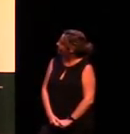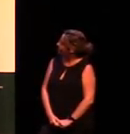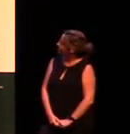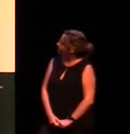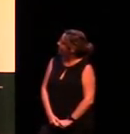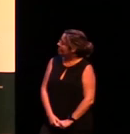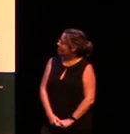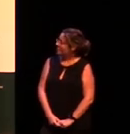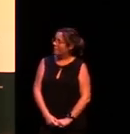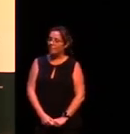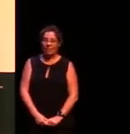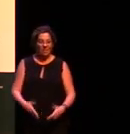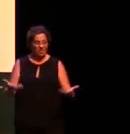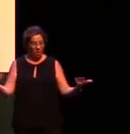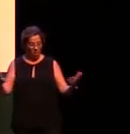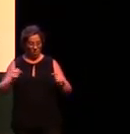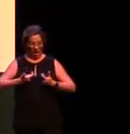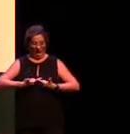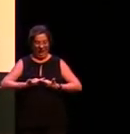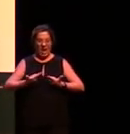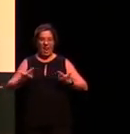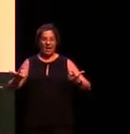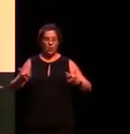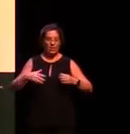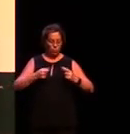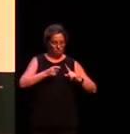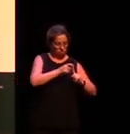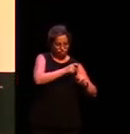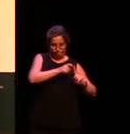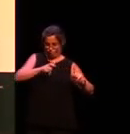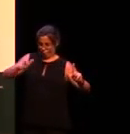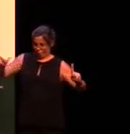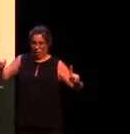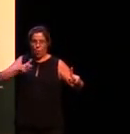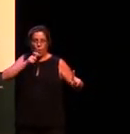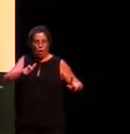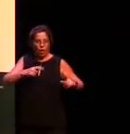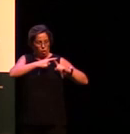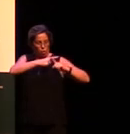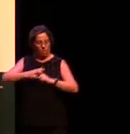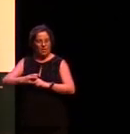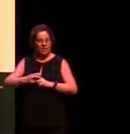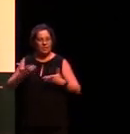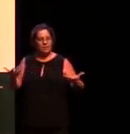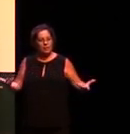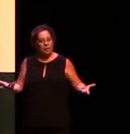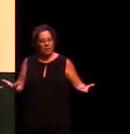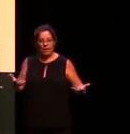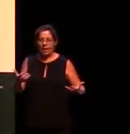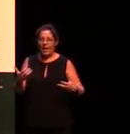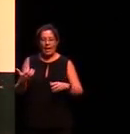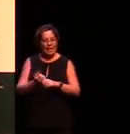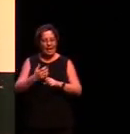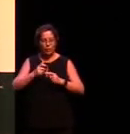okay so clearly a language with big long complex words like this must work grammatically in a